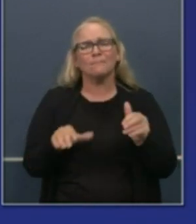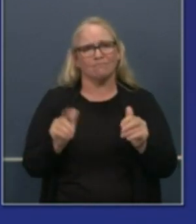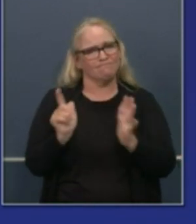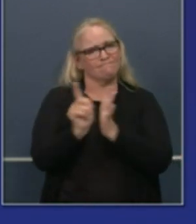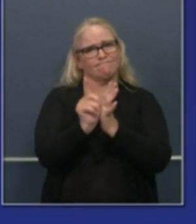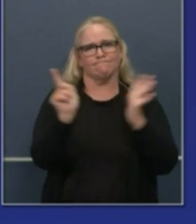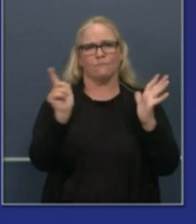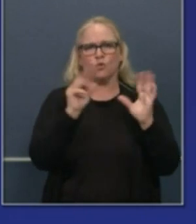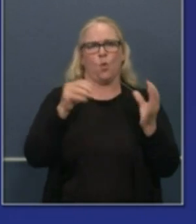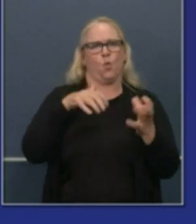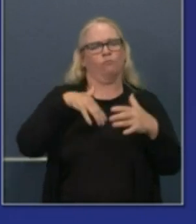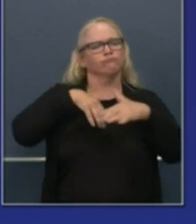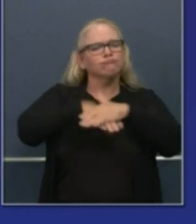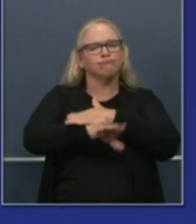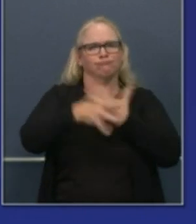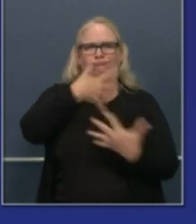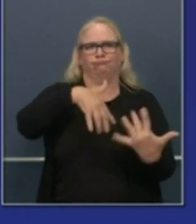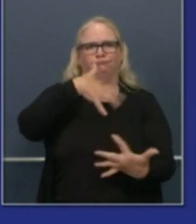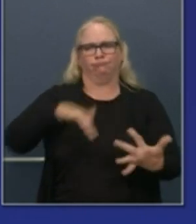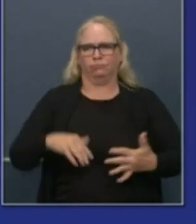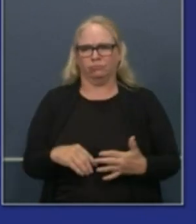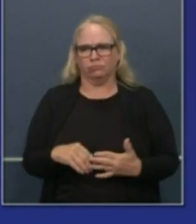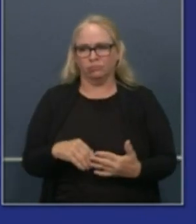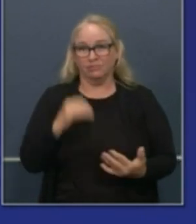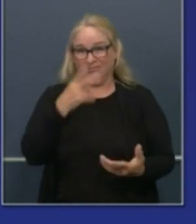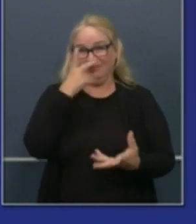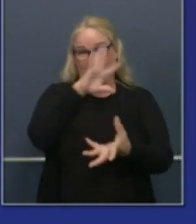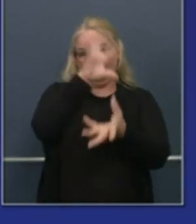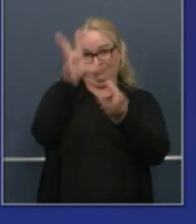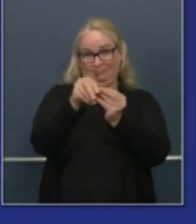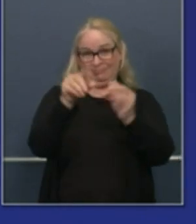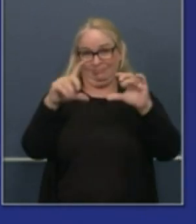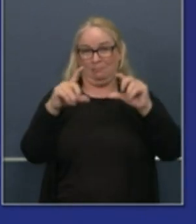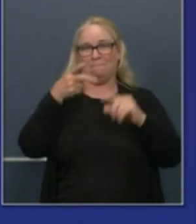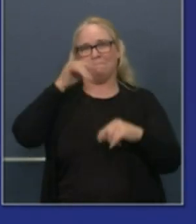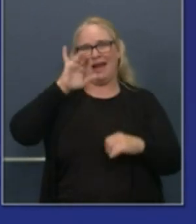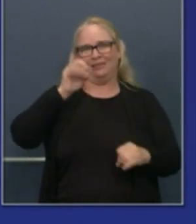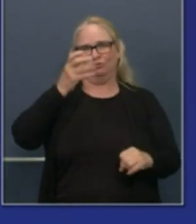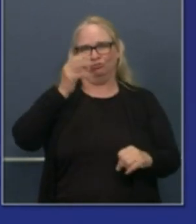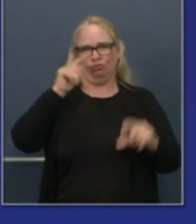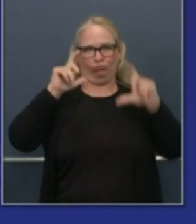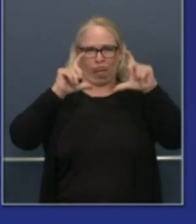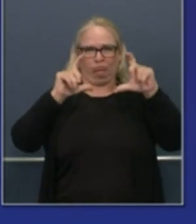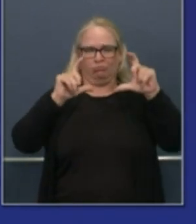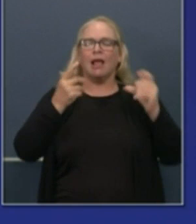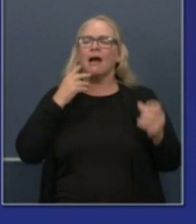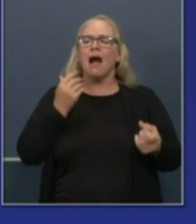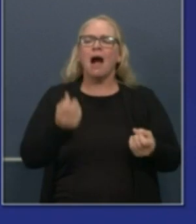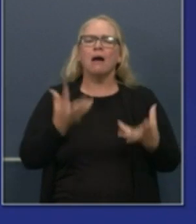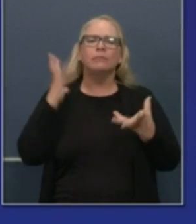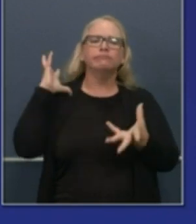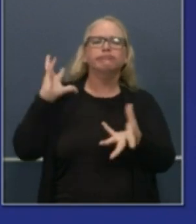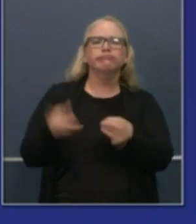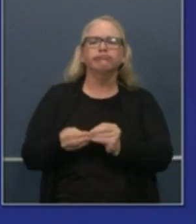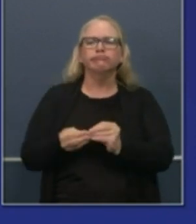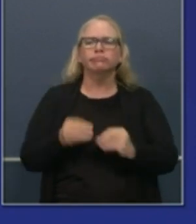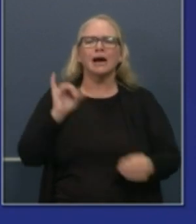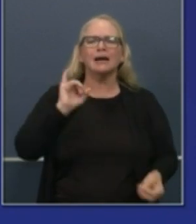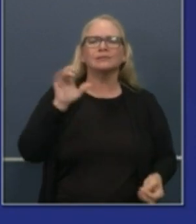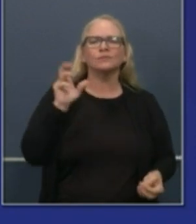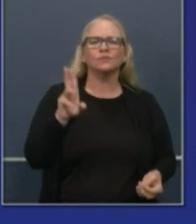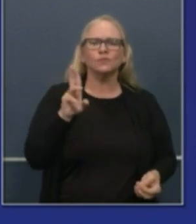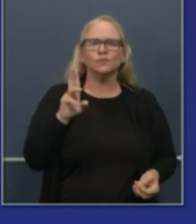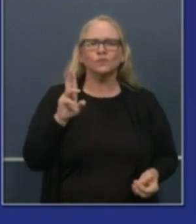our critical care system. You'll see there that chart about 17 percent of the ICU capacity and that